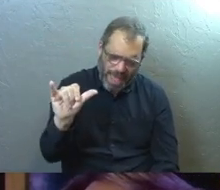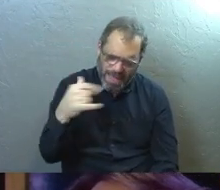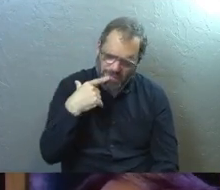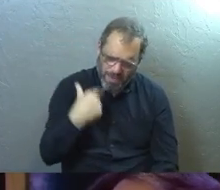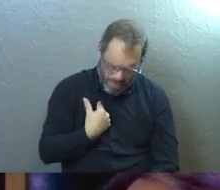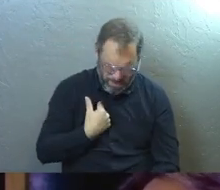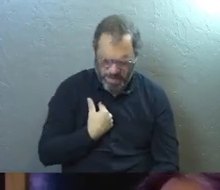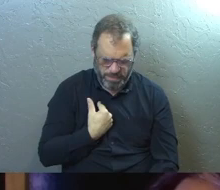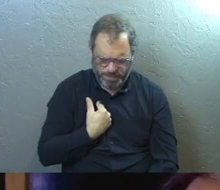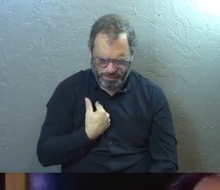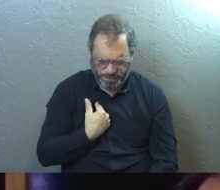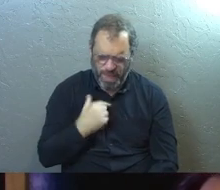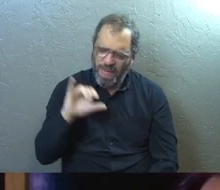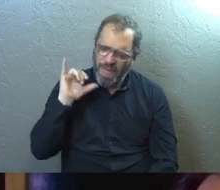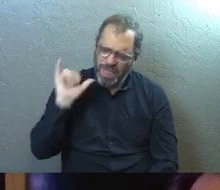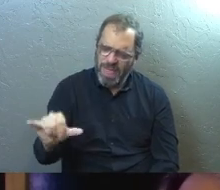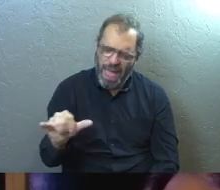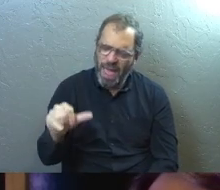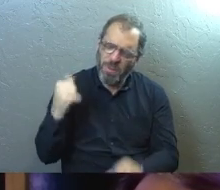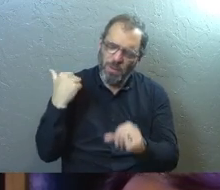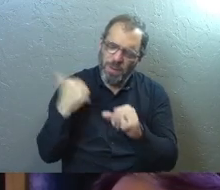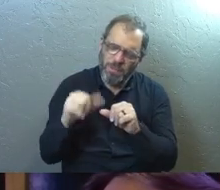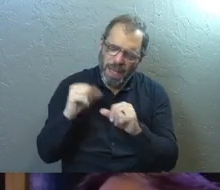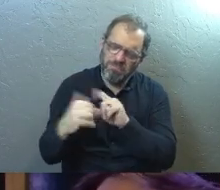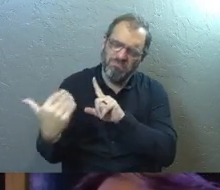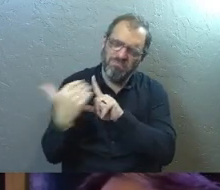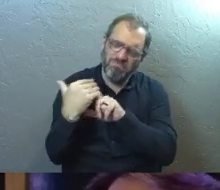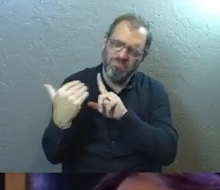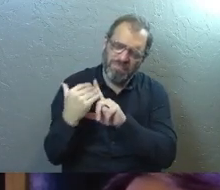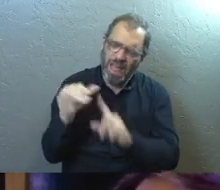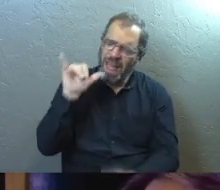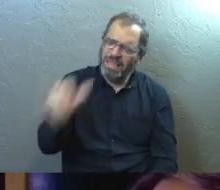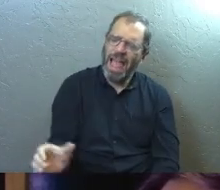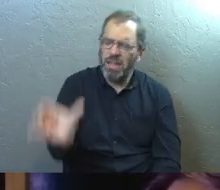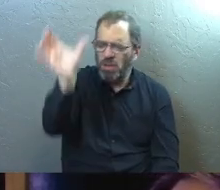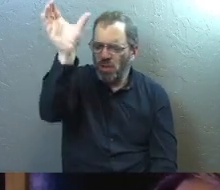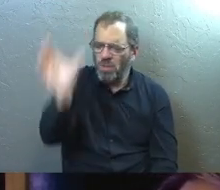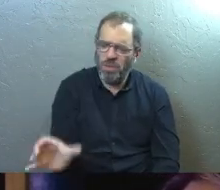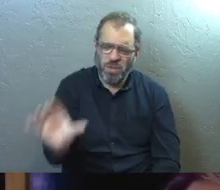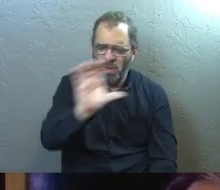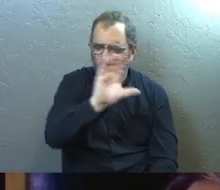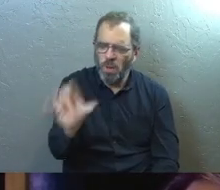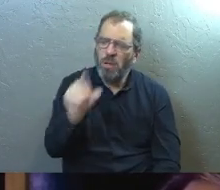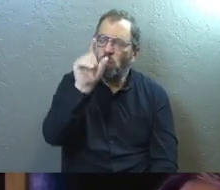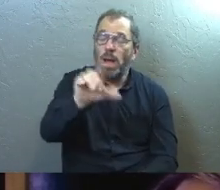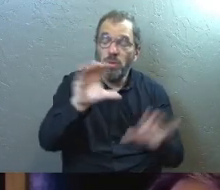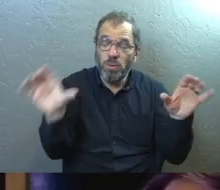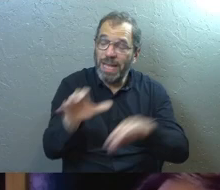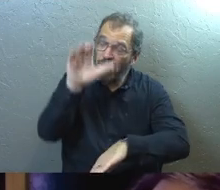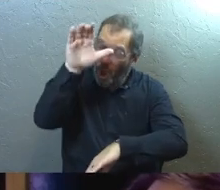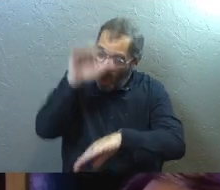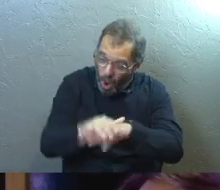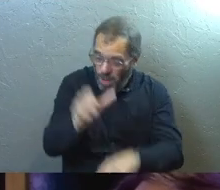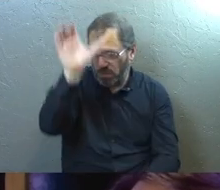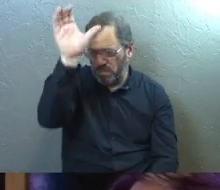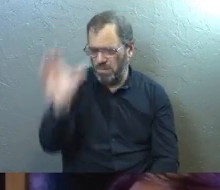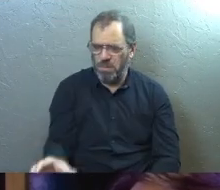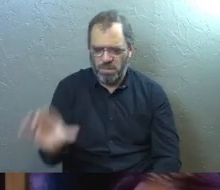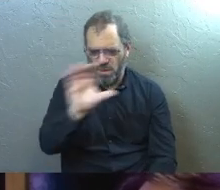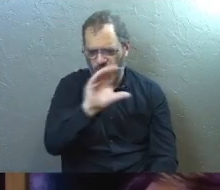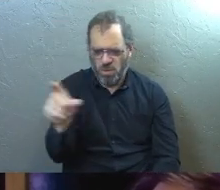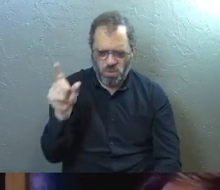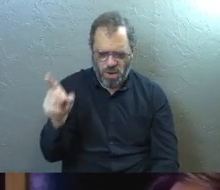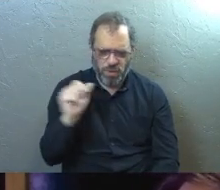tell ourselves. One of the things that we remind ourselves of is the cross and what you did for us on the cross.